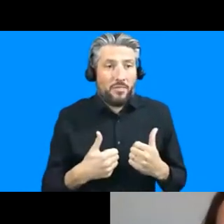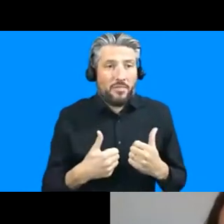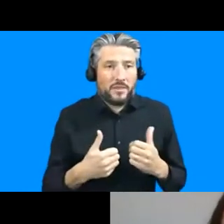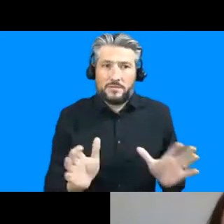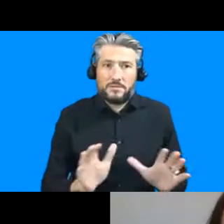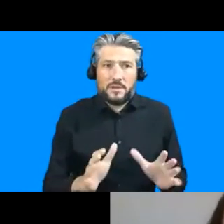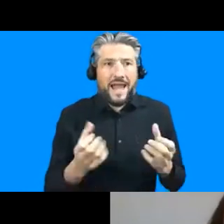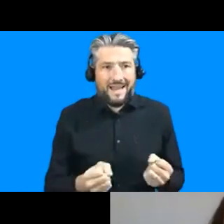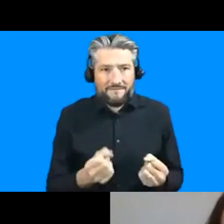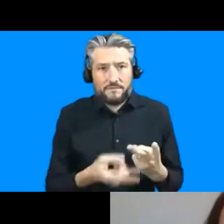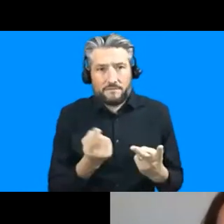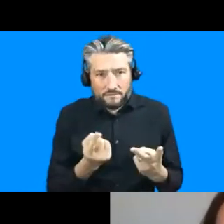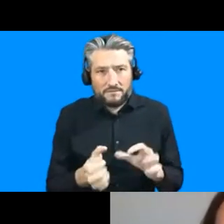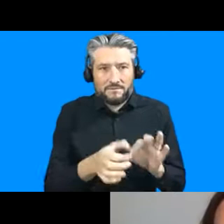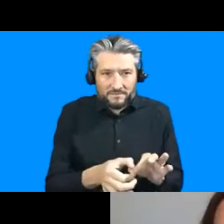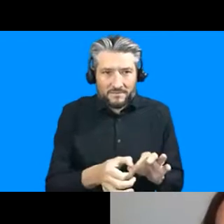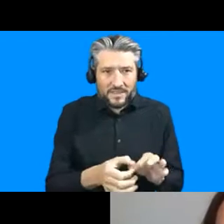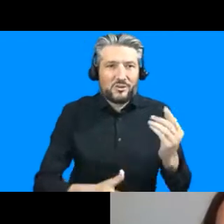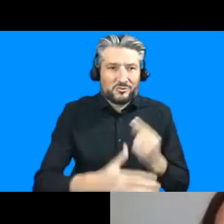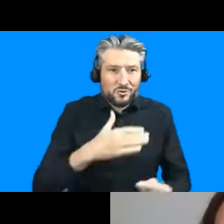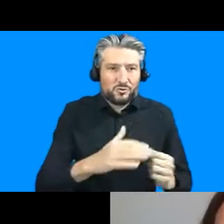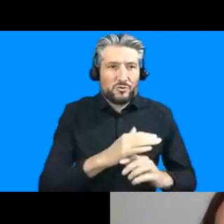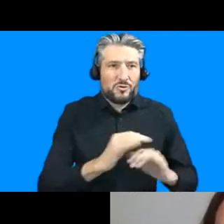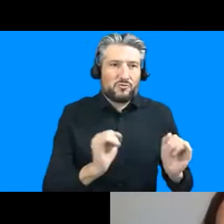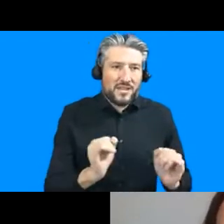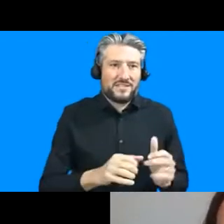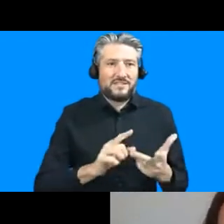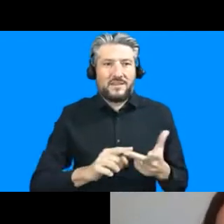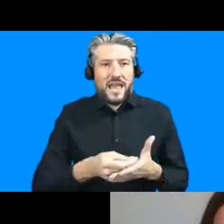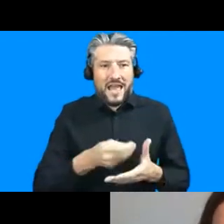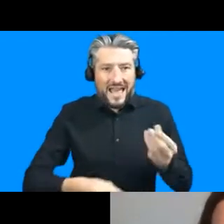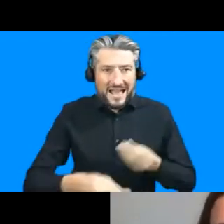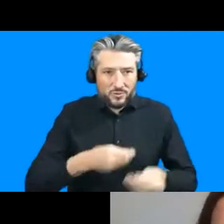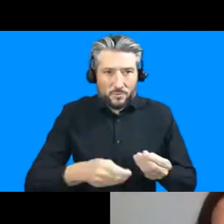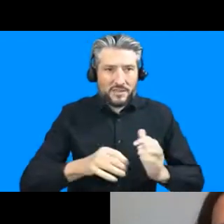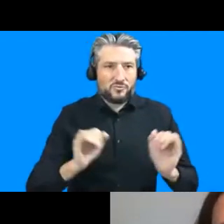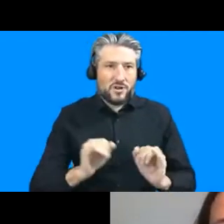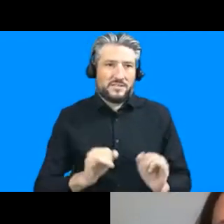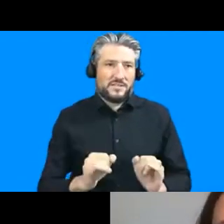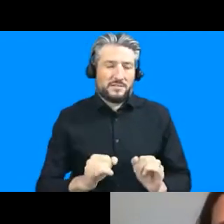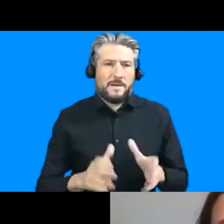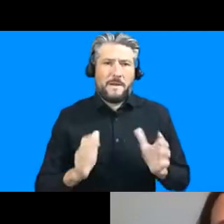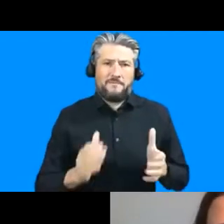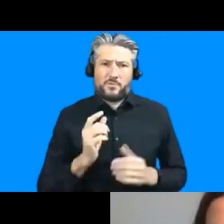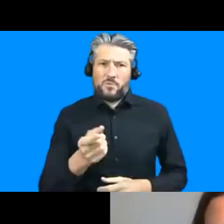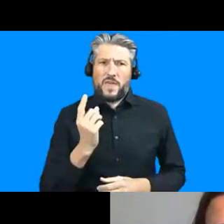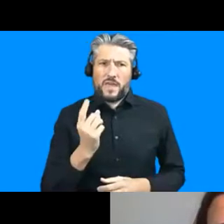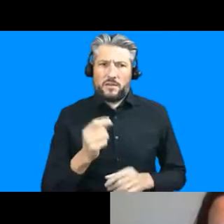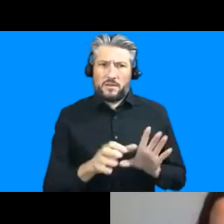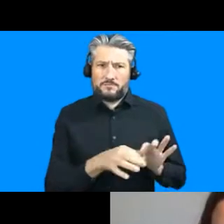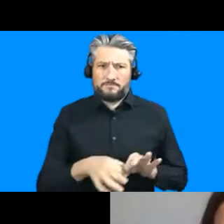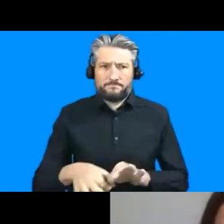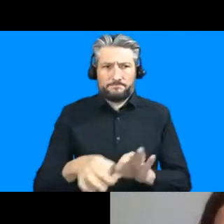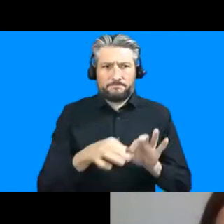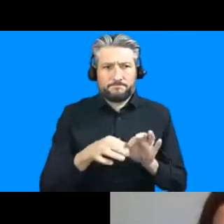crises and we we've known that our responses to epidemics need to be mindful of social dynamics and context for a long time certainly since the